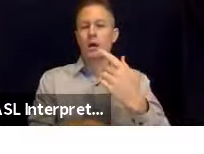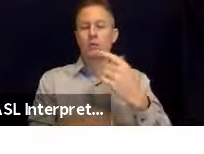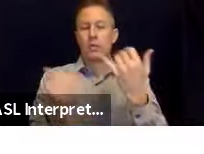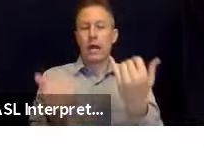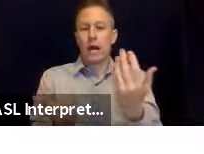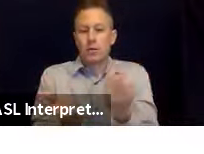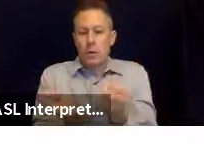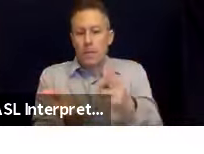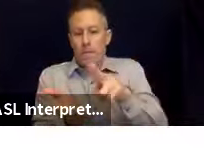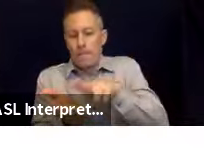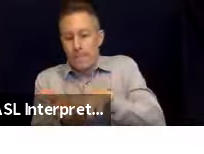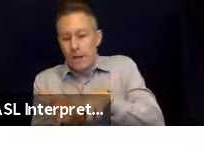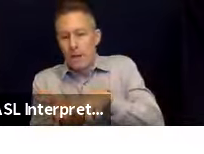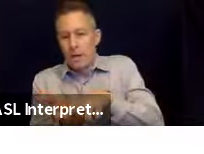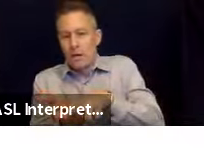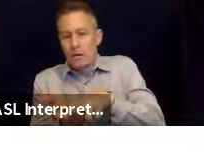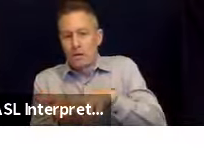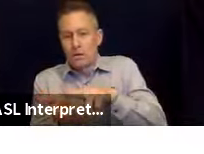leaves your spine exposed.